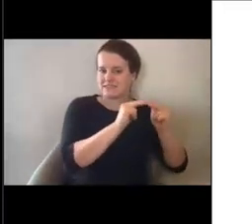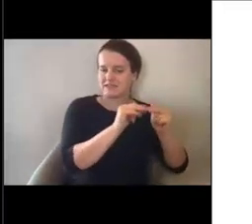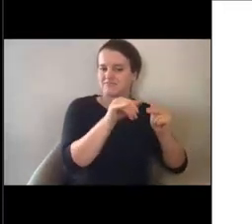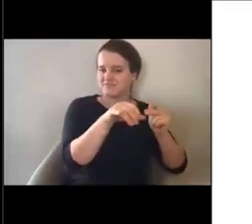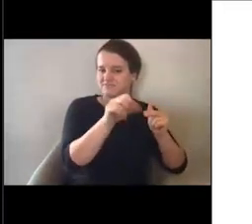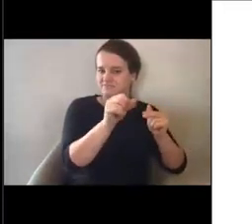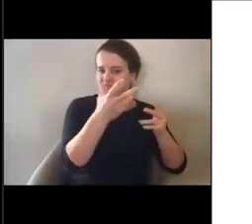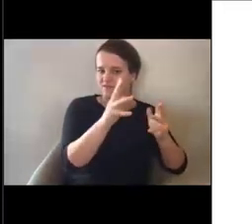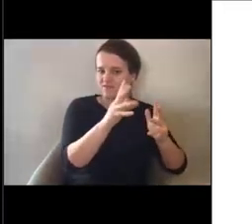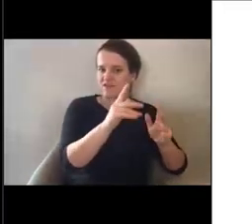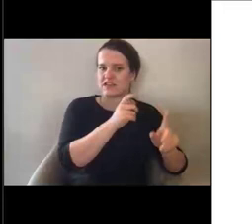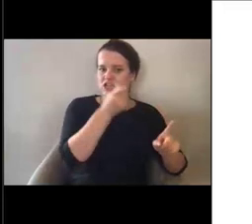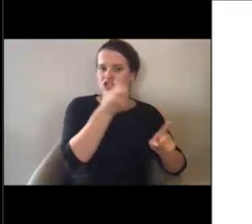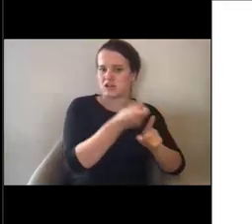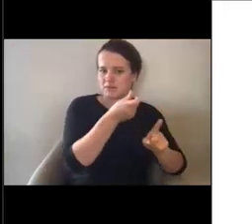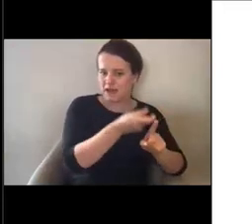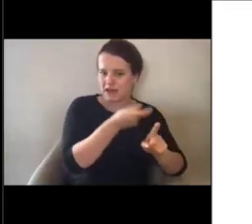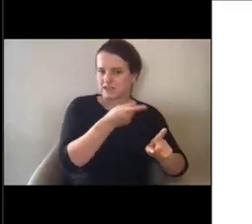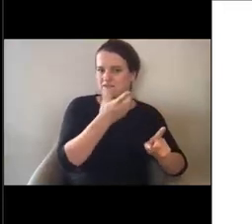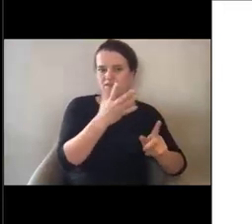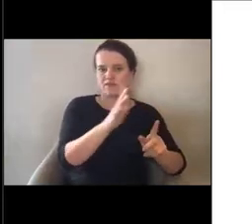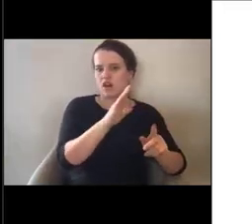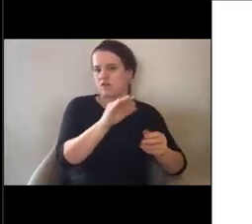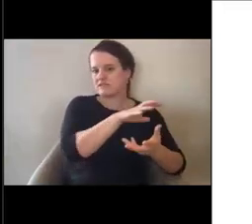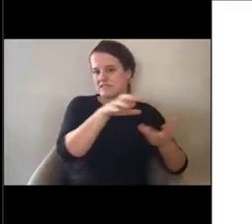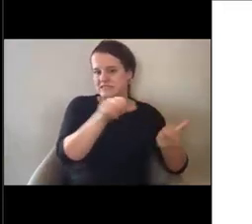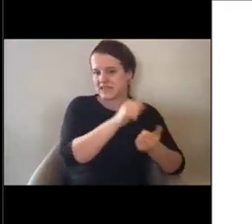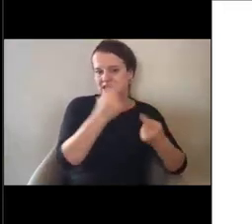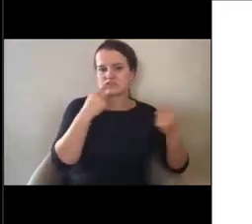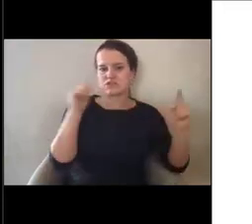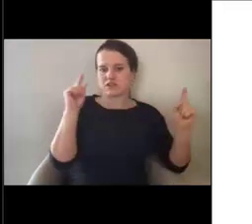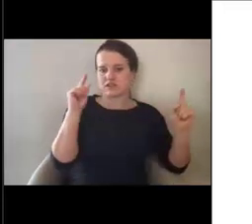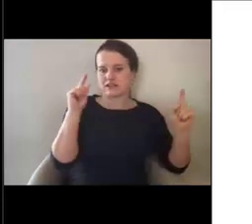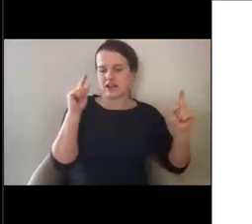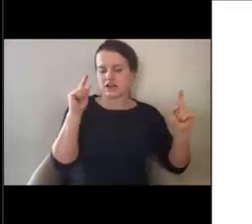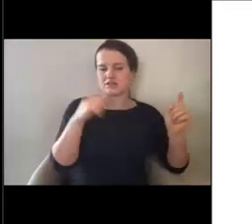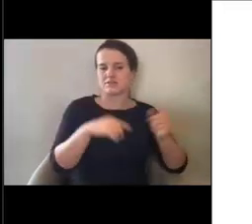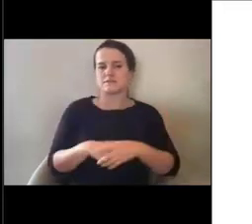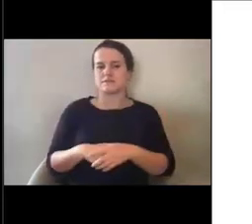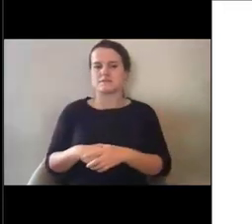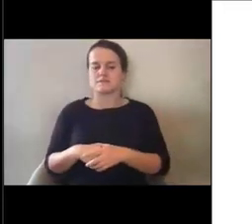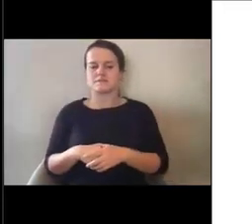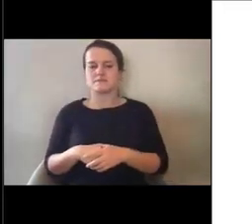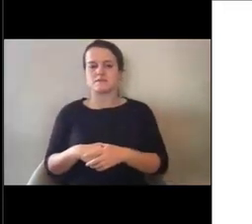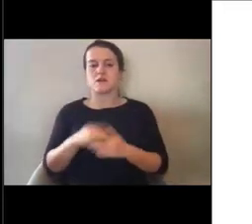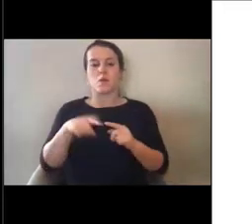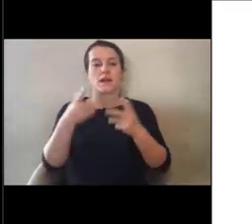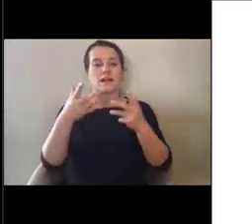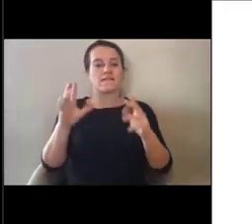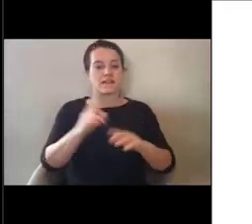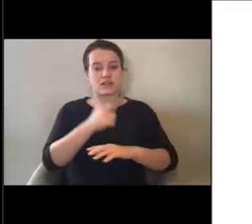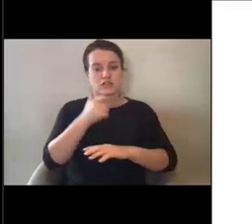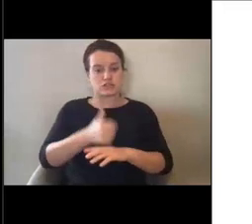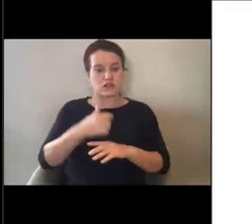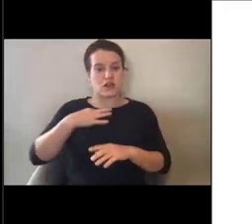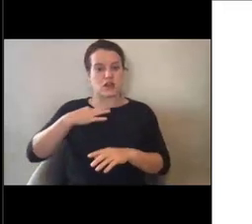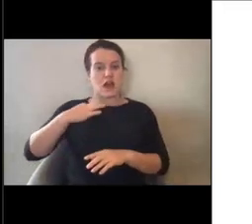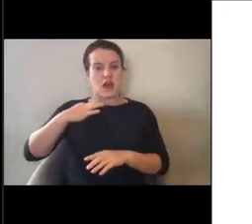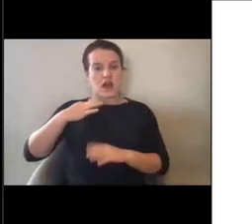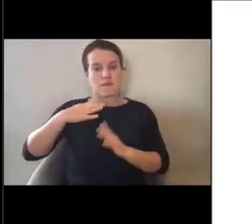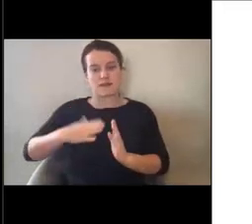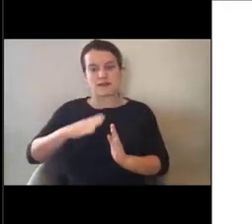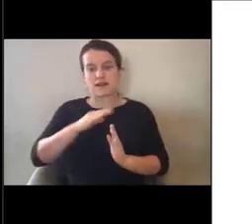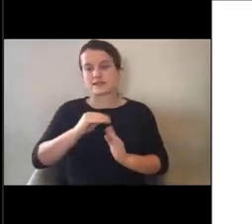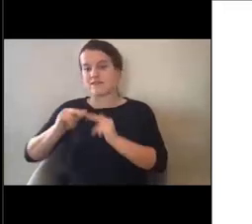impacted one way or another by the declared event. Once we've established applicant and facility